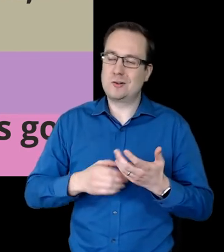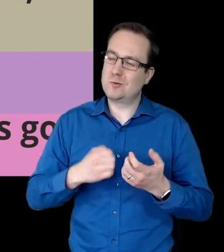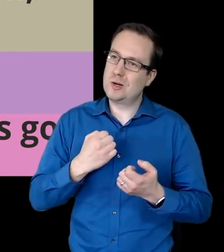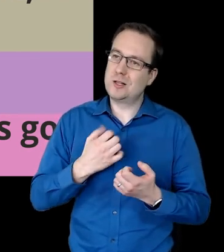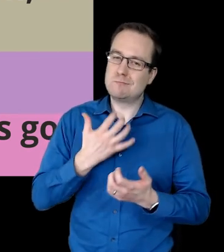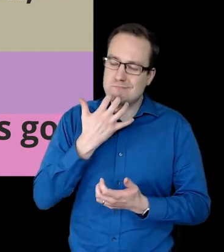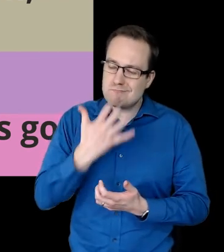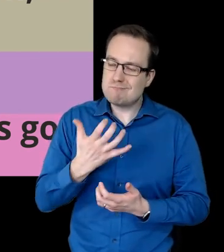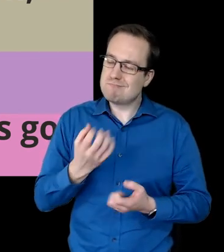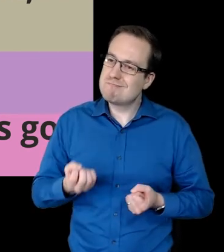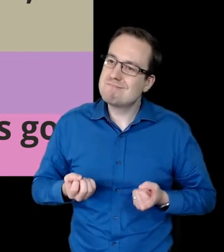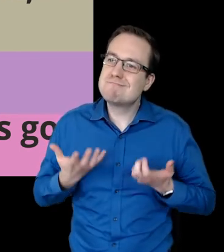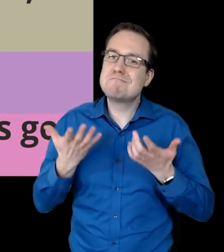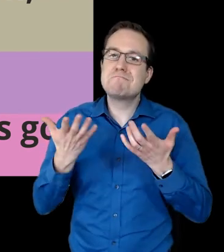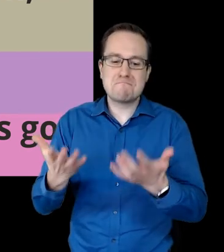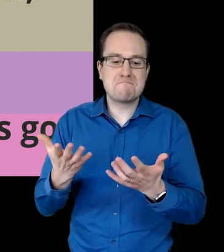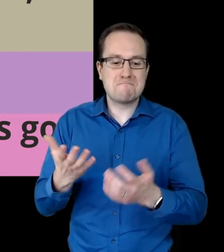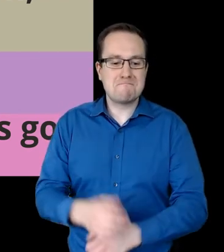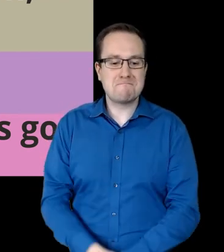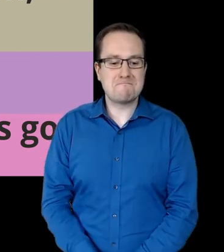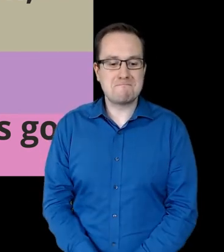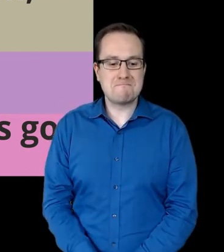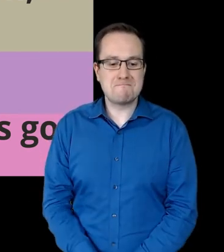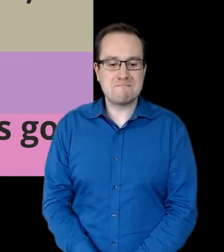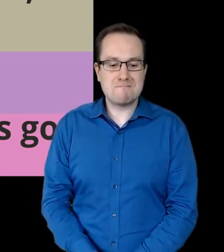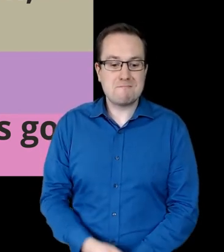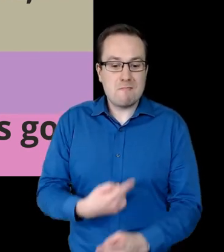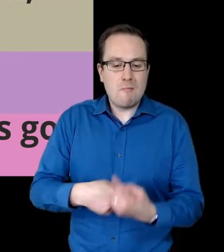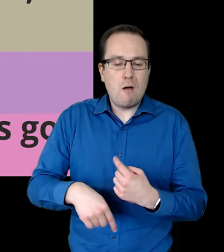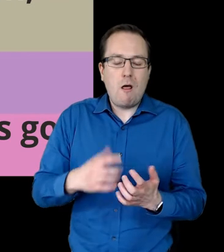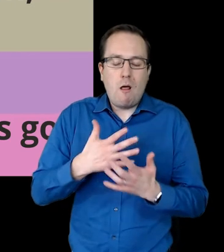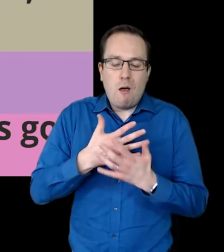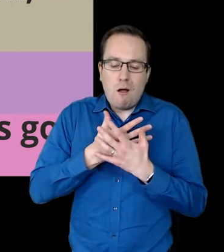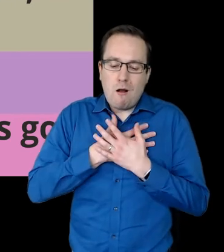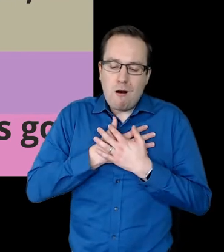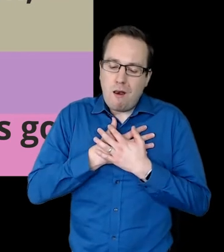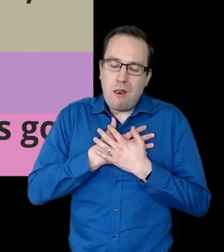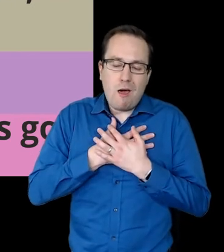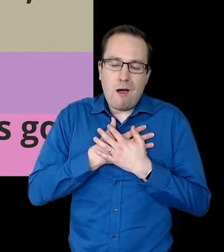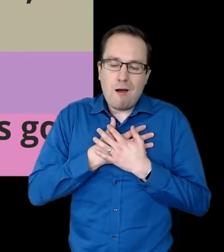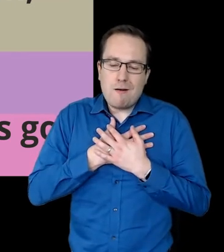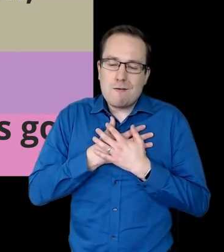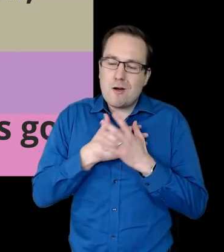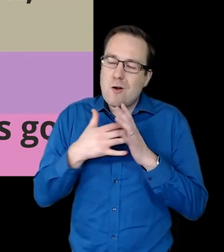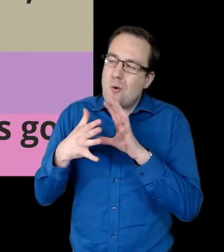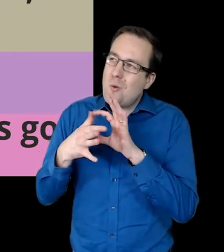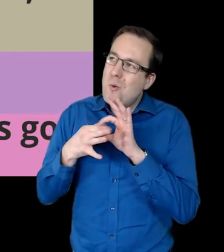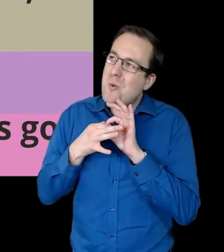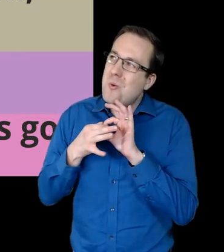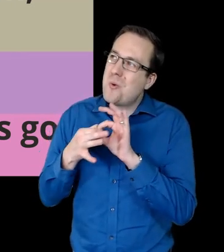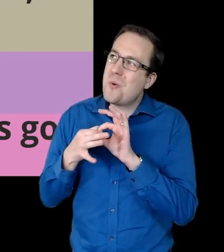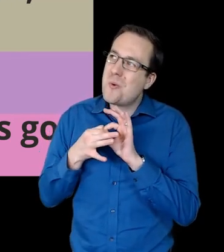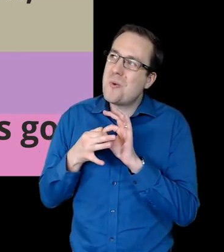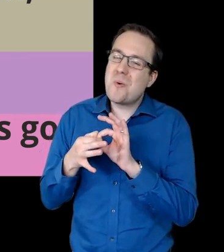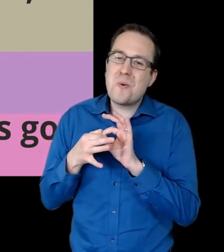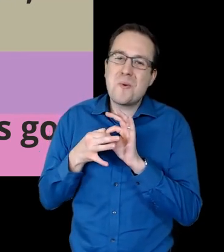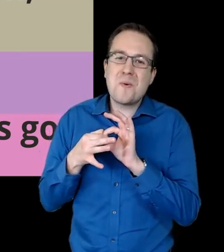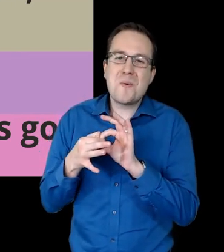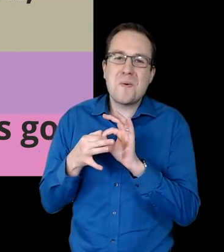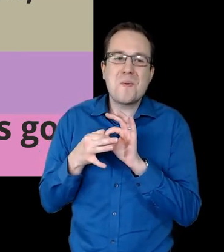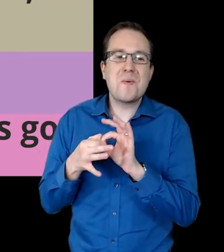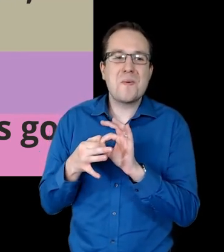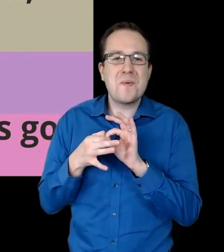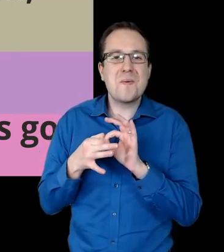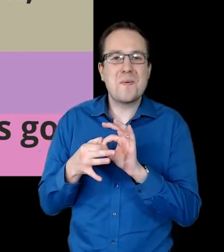only. Tales of a love that will not let